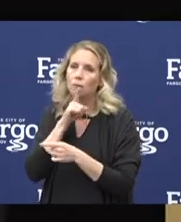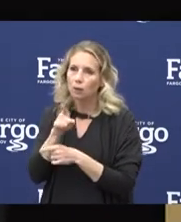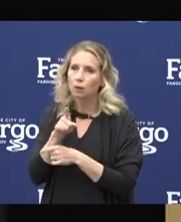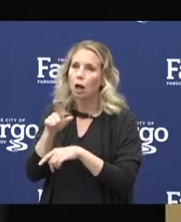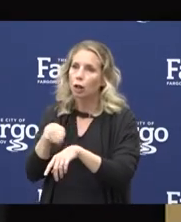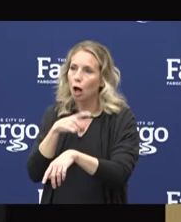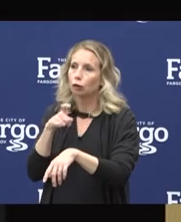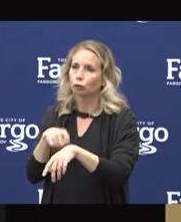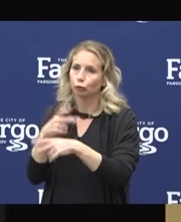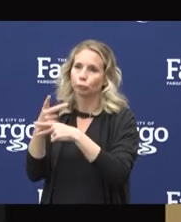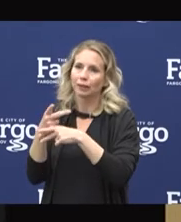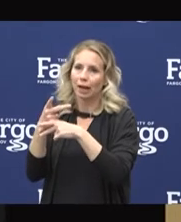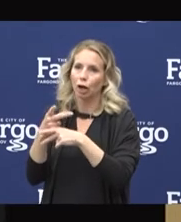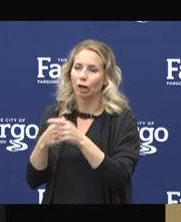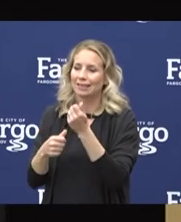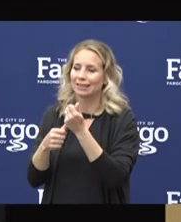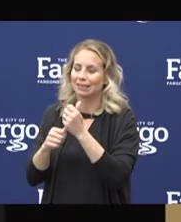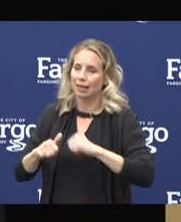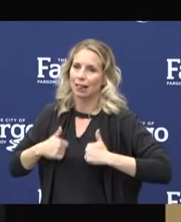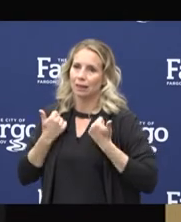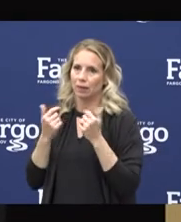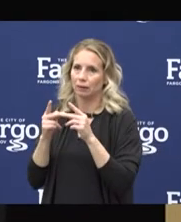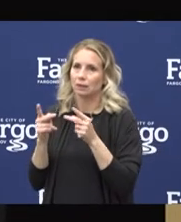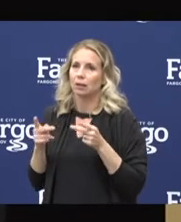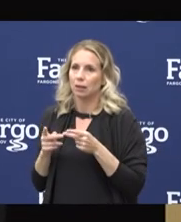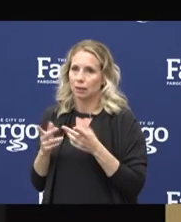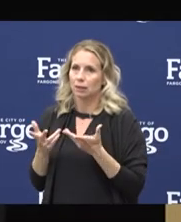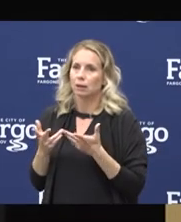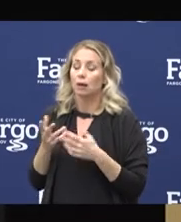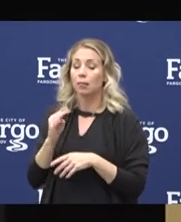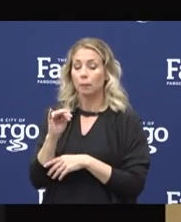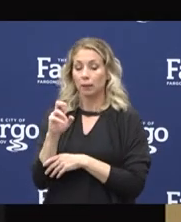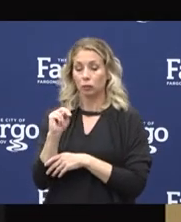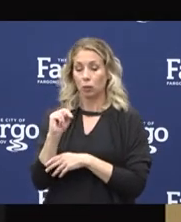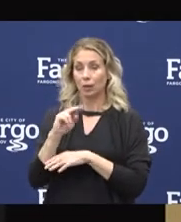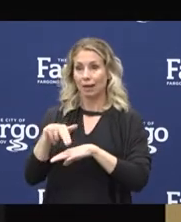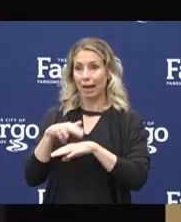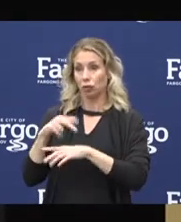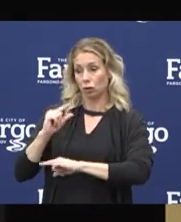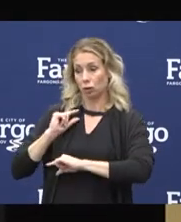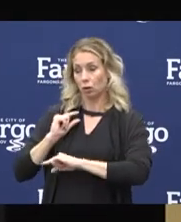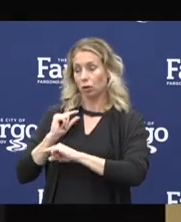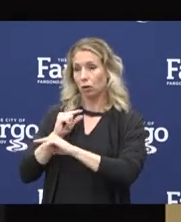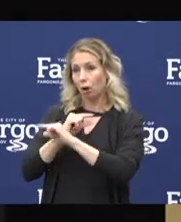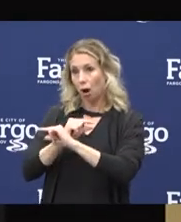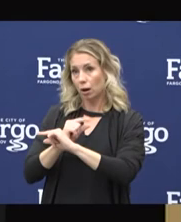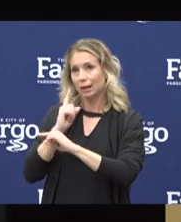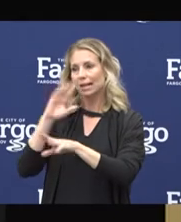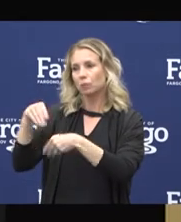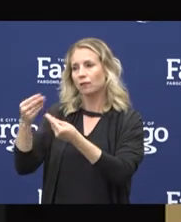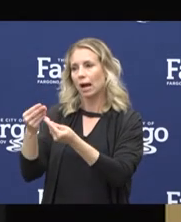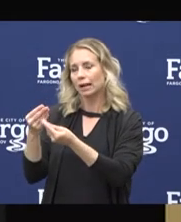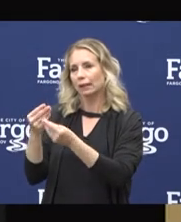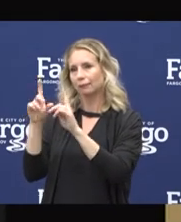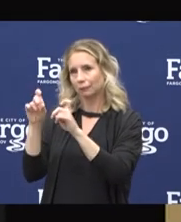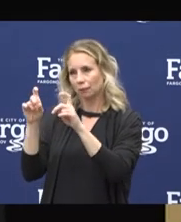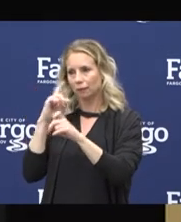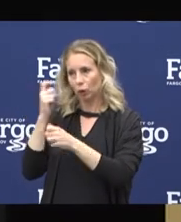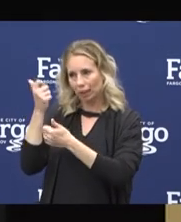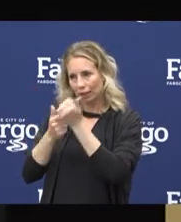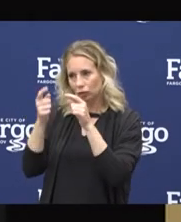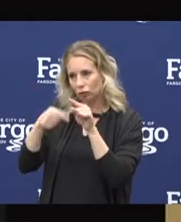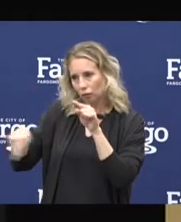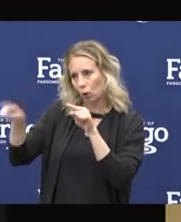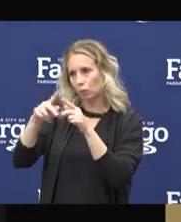our assisted living facilities. The Minnesota National Guard is providing the testing in each of these facilities for